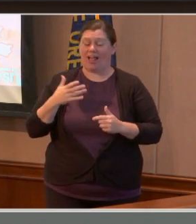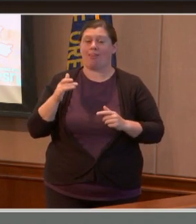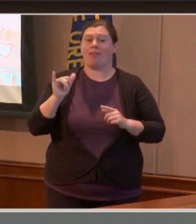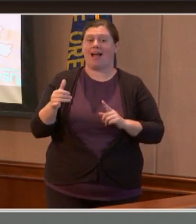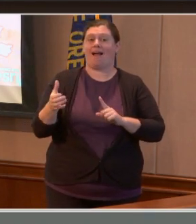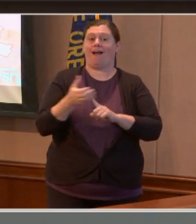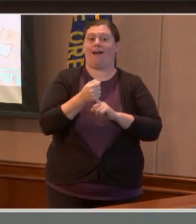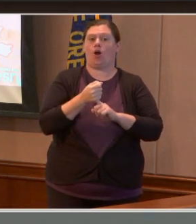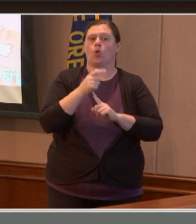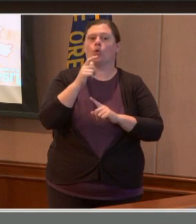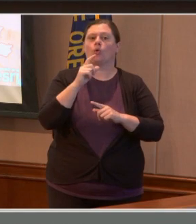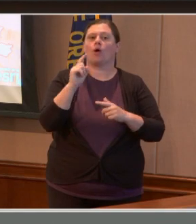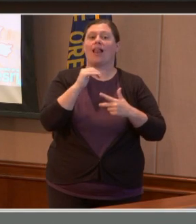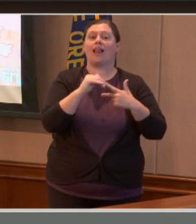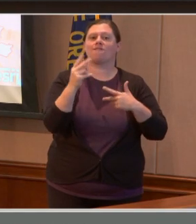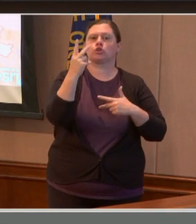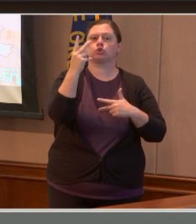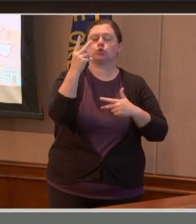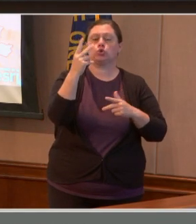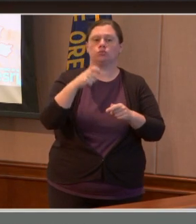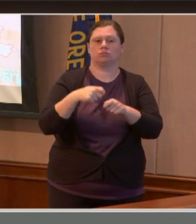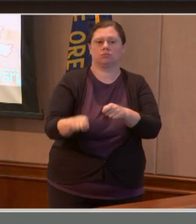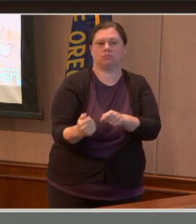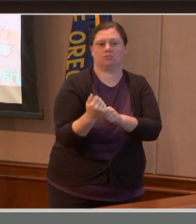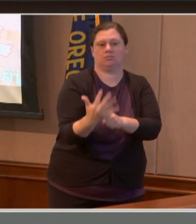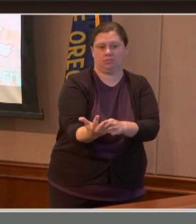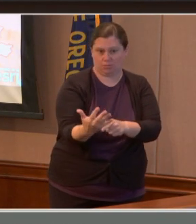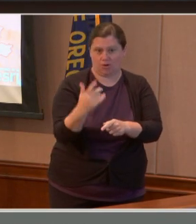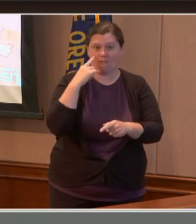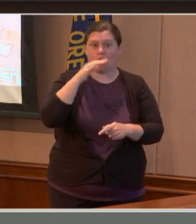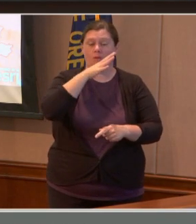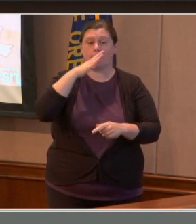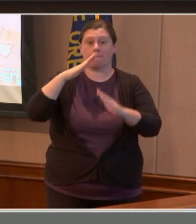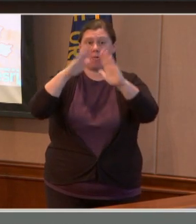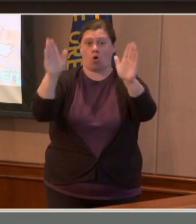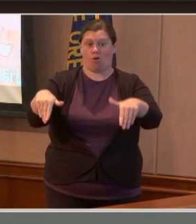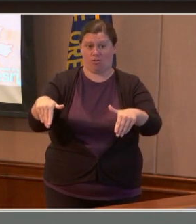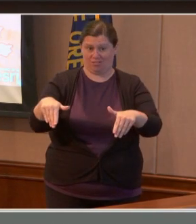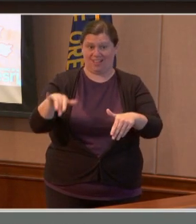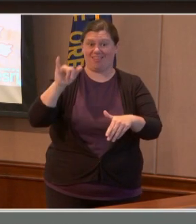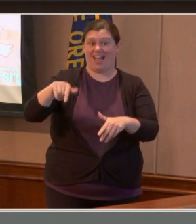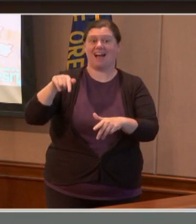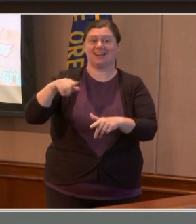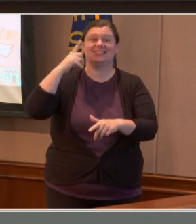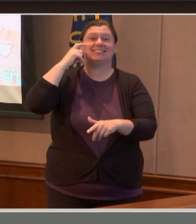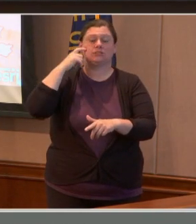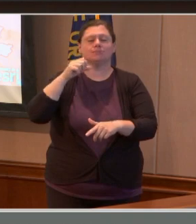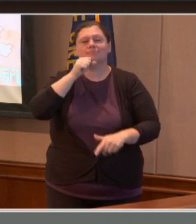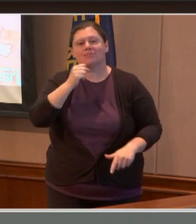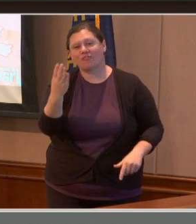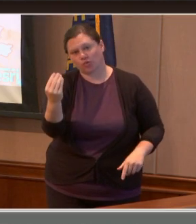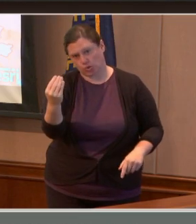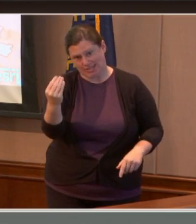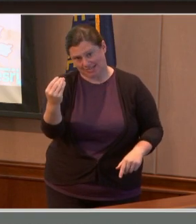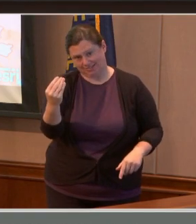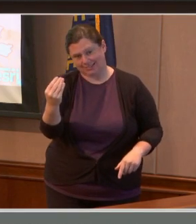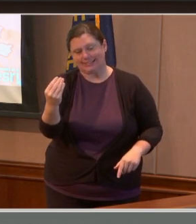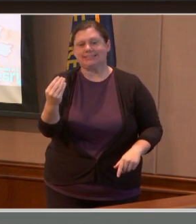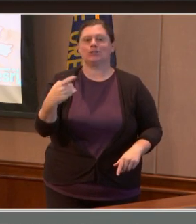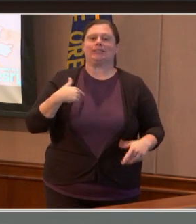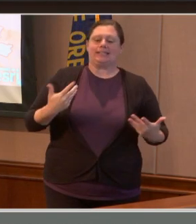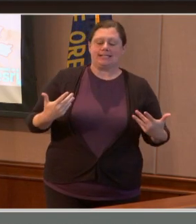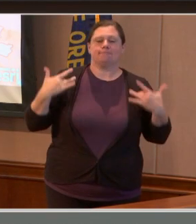in the case of a barn fire. The suspect's 14 years old. This case is being referred to the juvenile department.